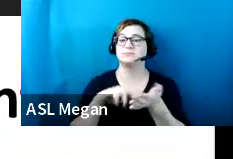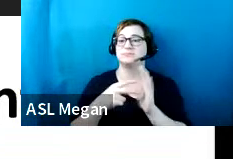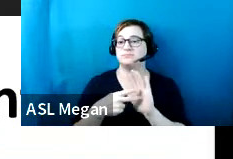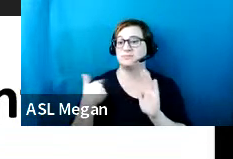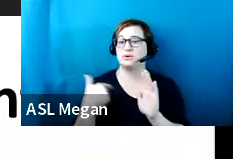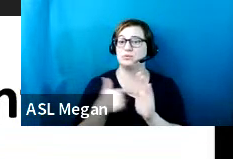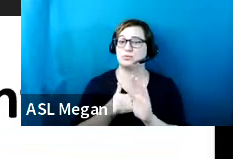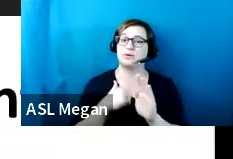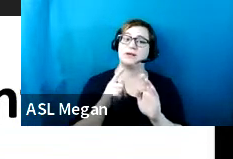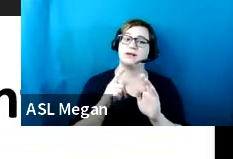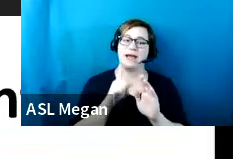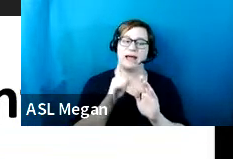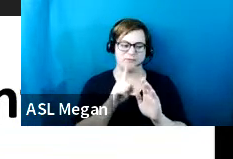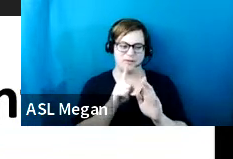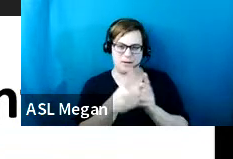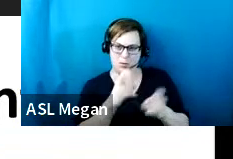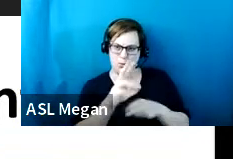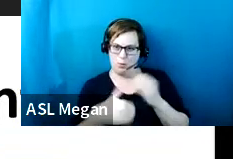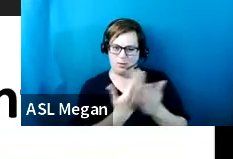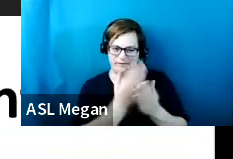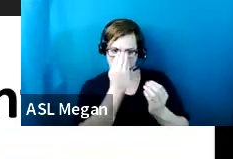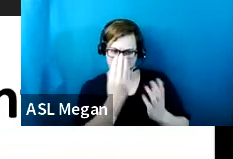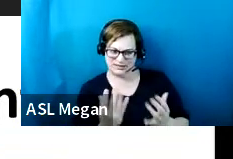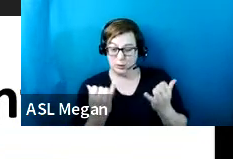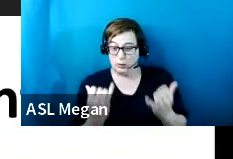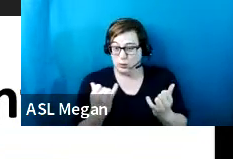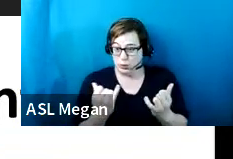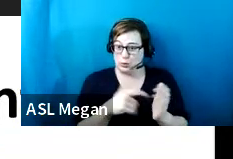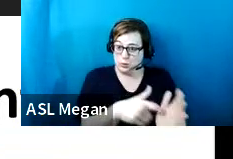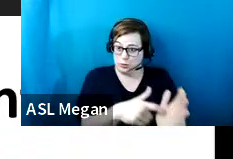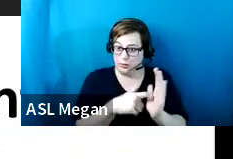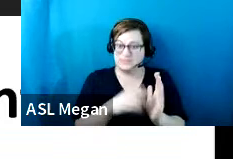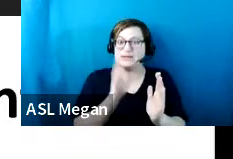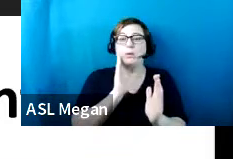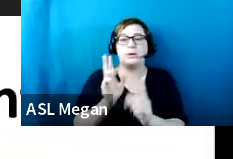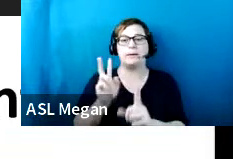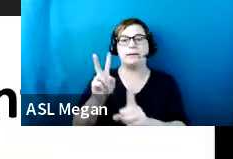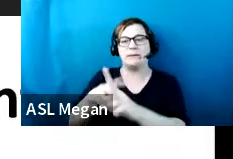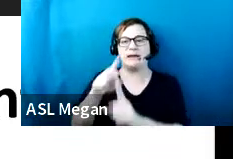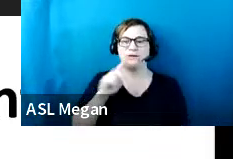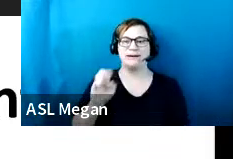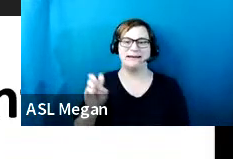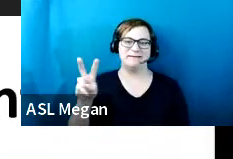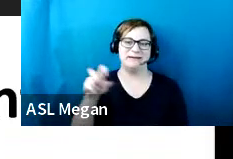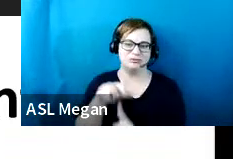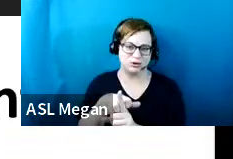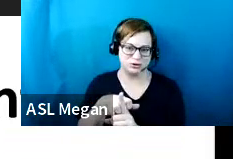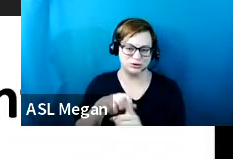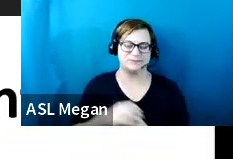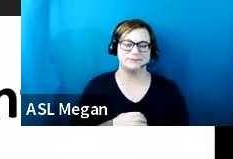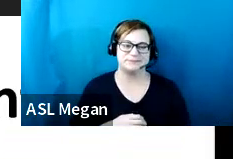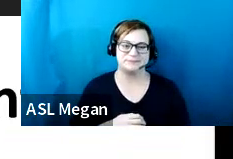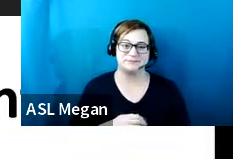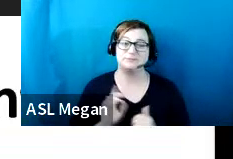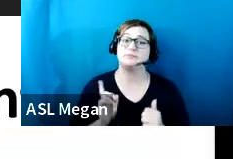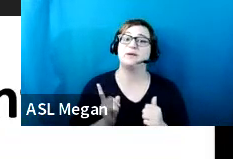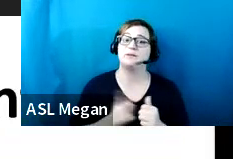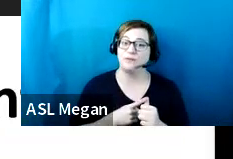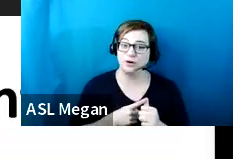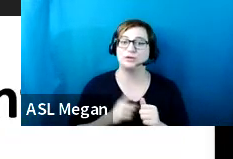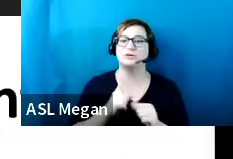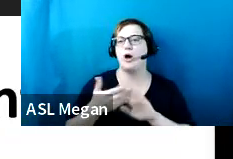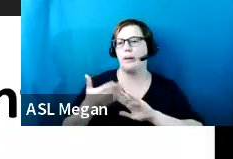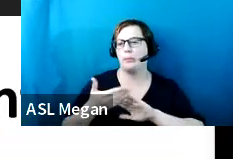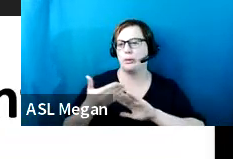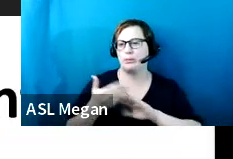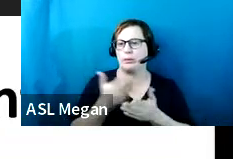existing requirements that will apply to EV charging stations. First is operable parts. I'm not going to